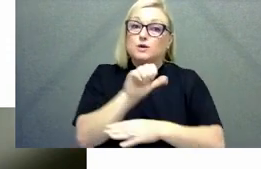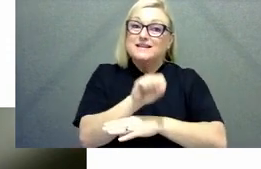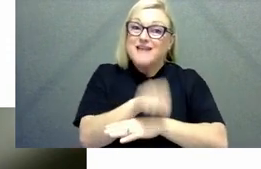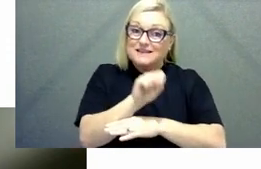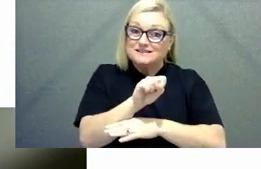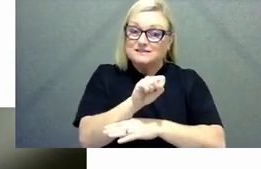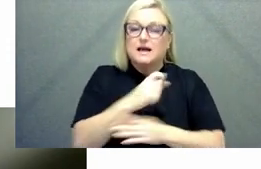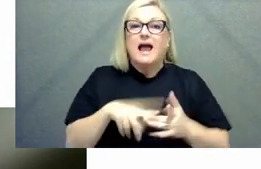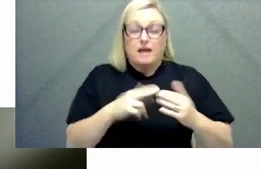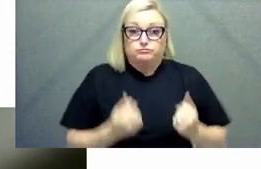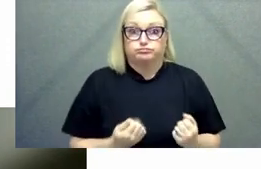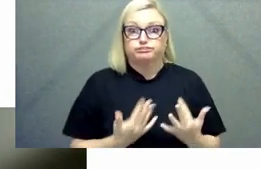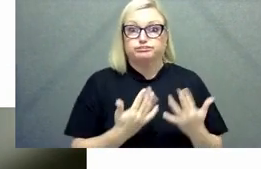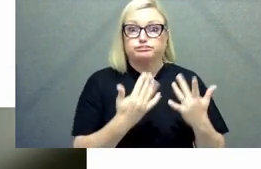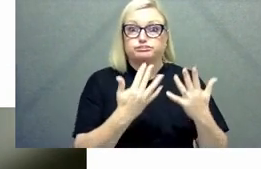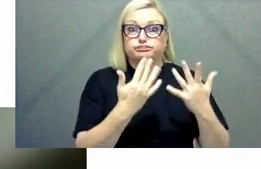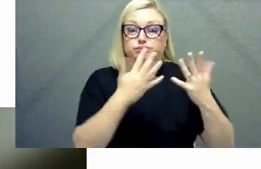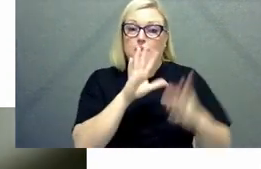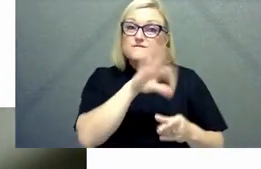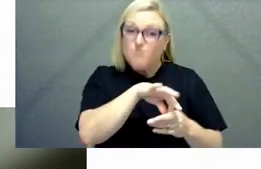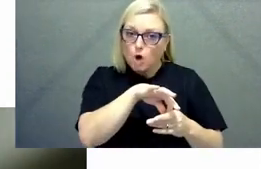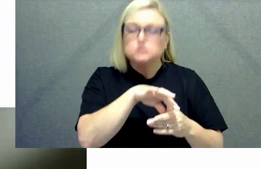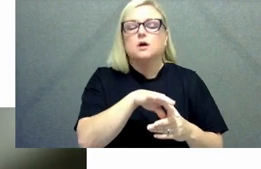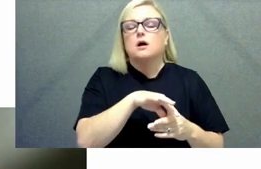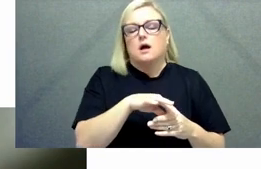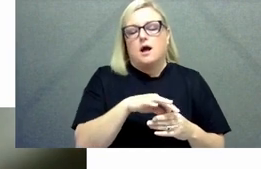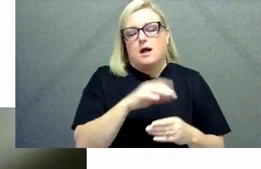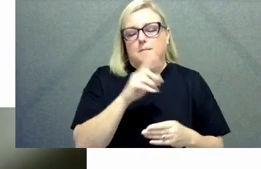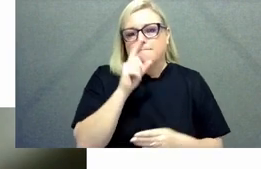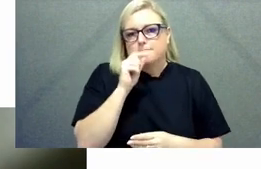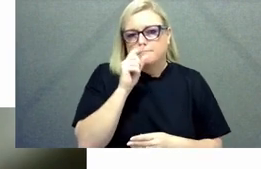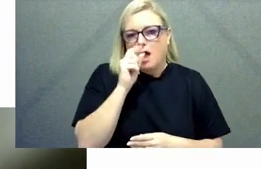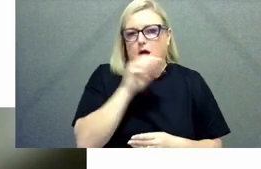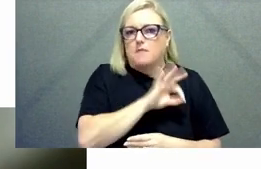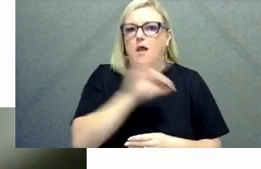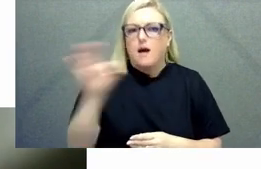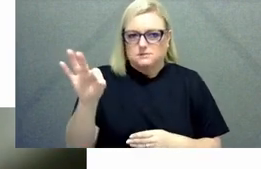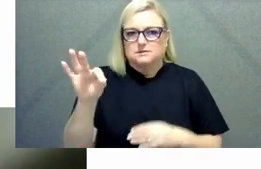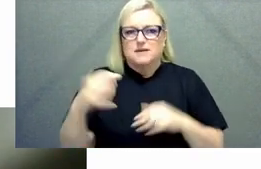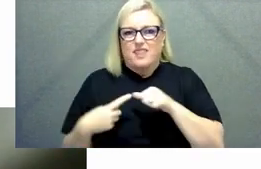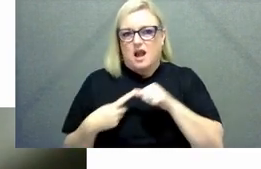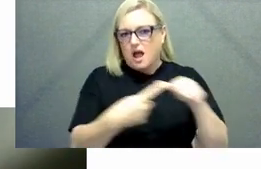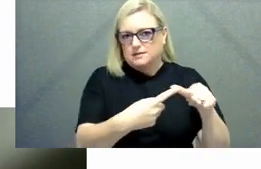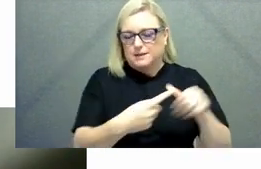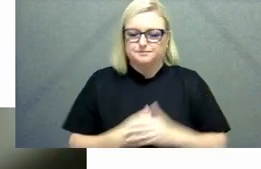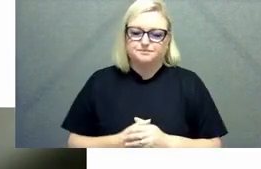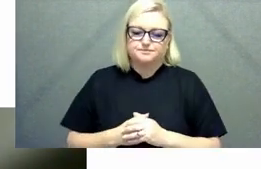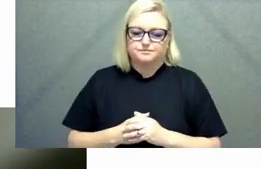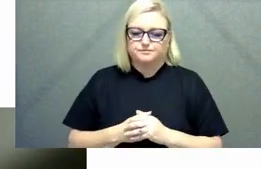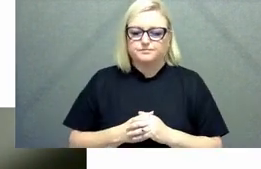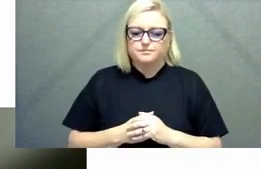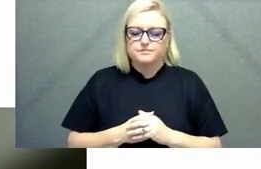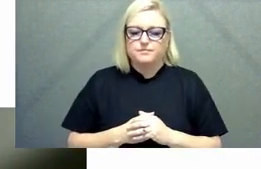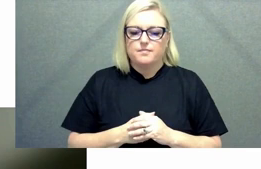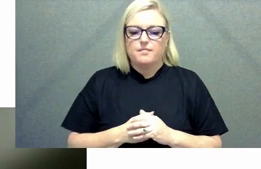votes the more likely that question is is going to be asked uh and answered so now i would like to introduce